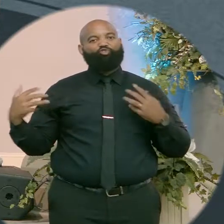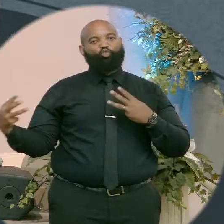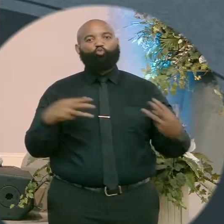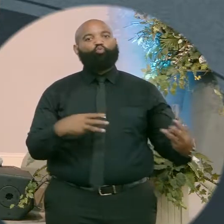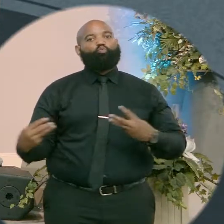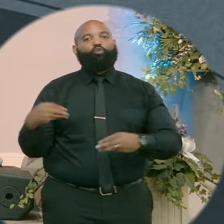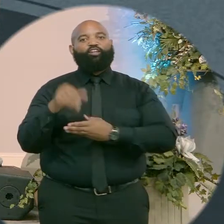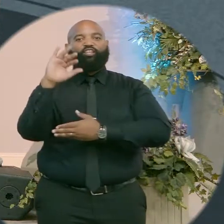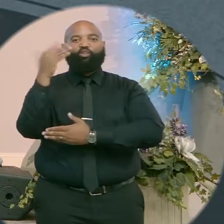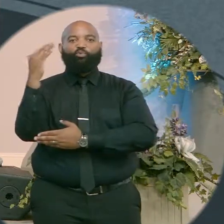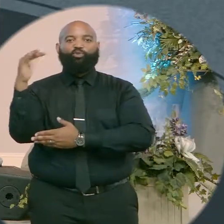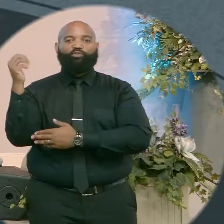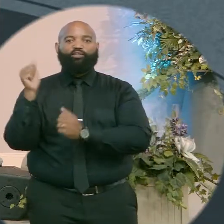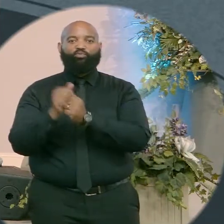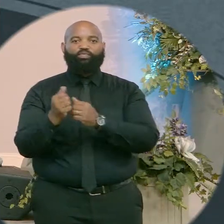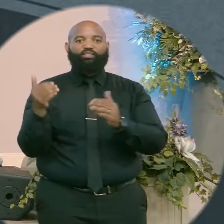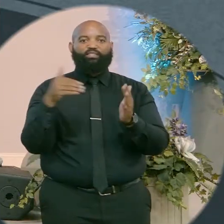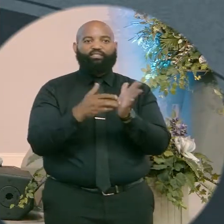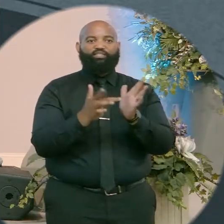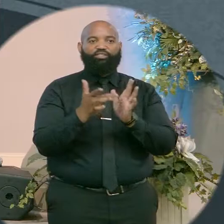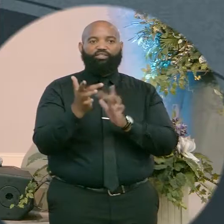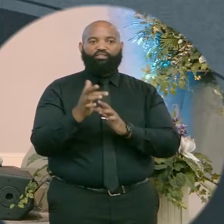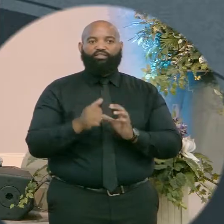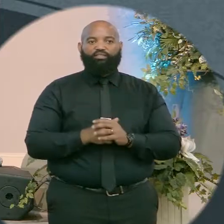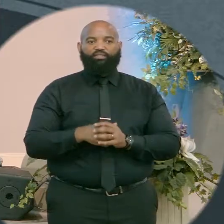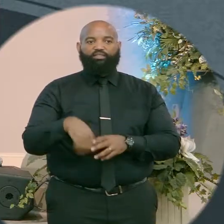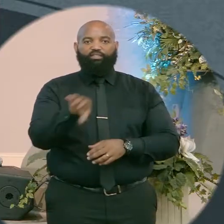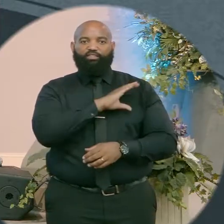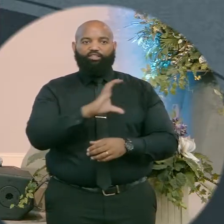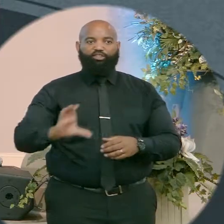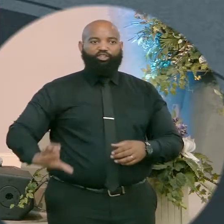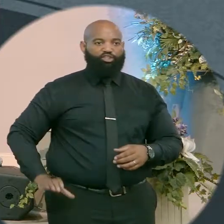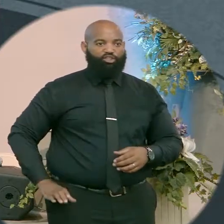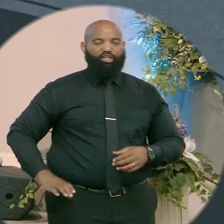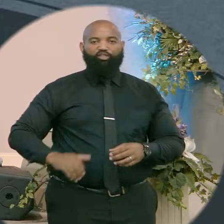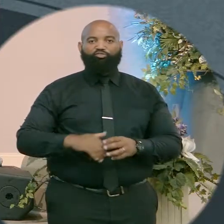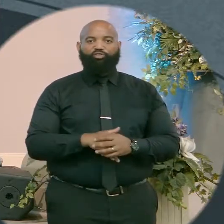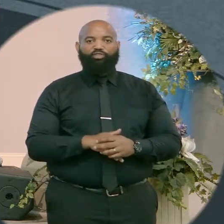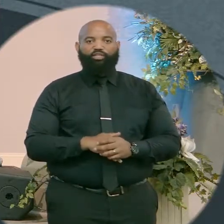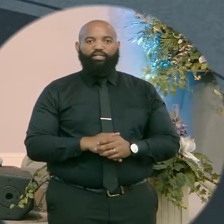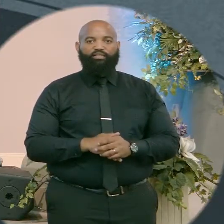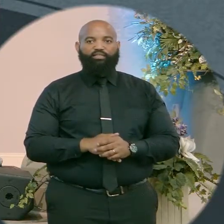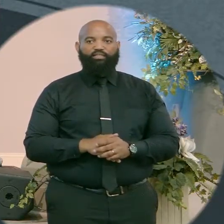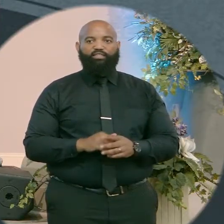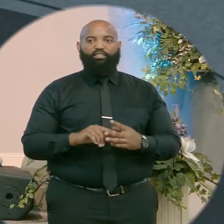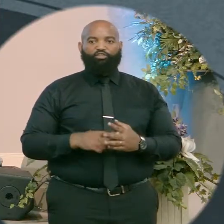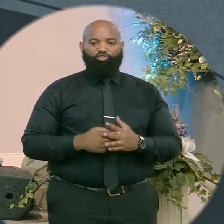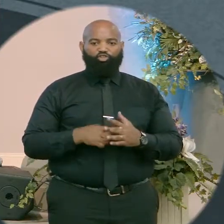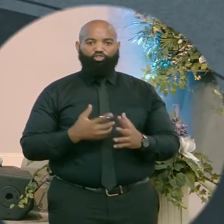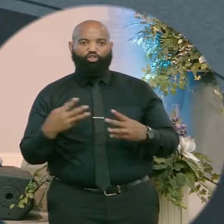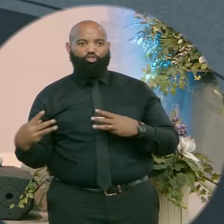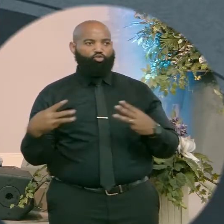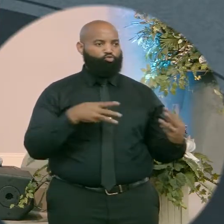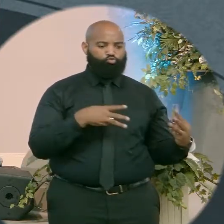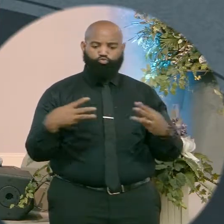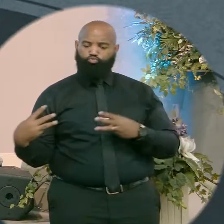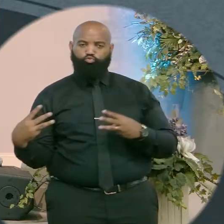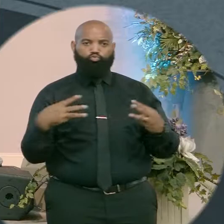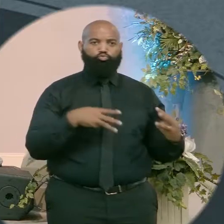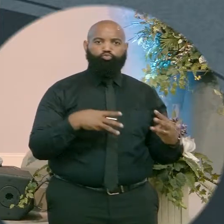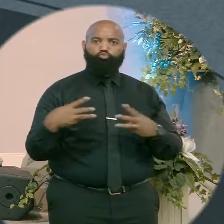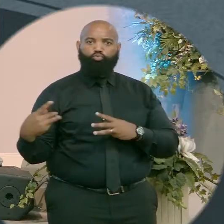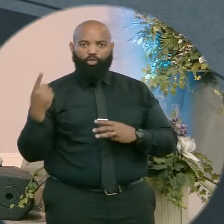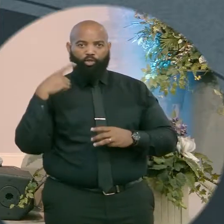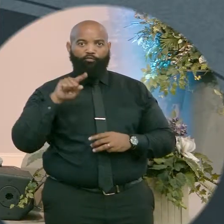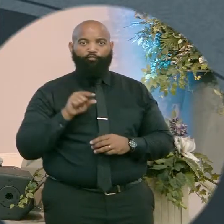in the wilderness. Christ literally enters into combat for eternal souls and mankind right here in the text.